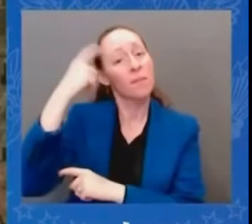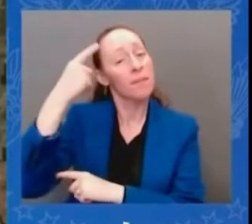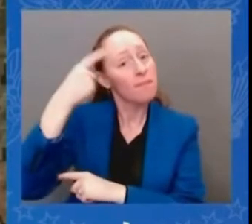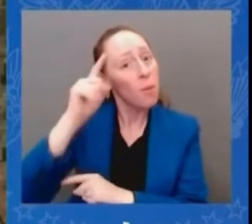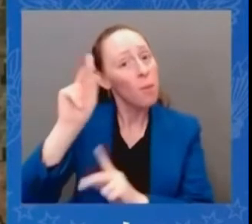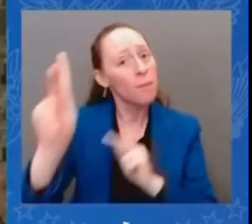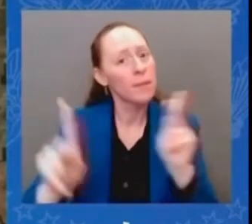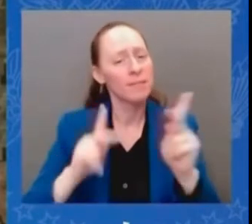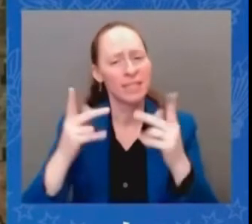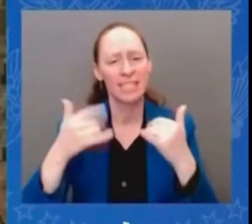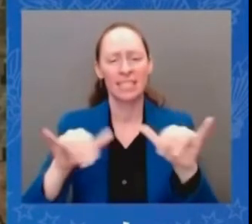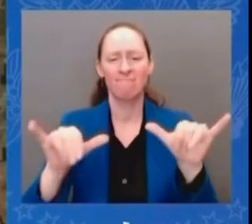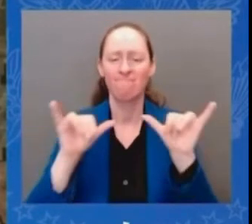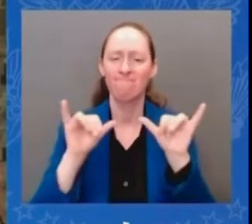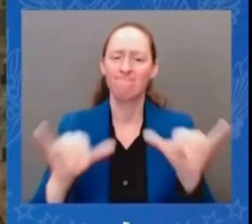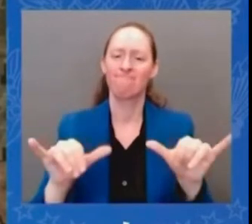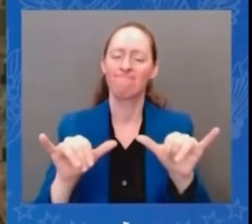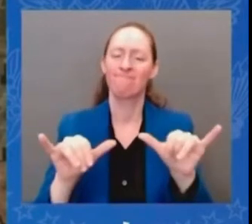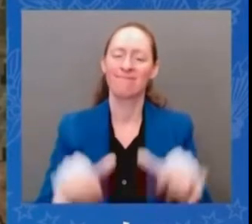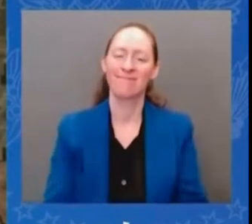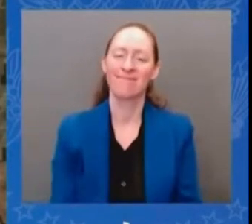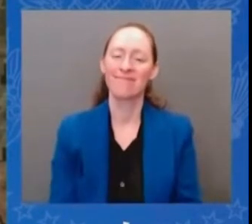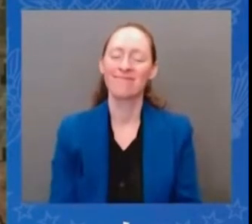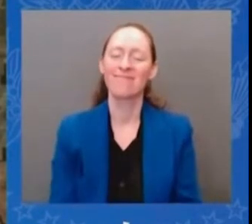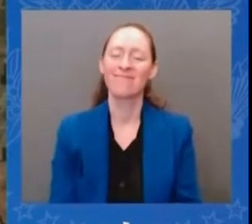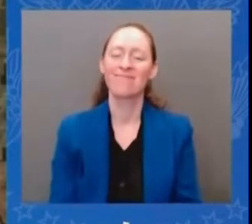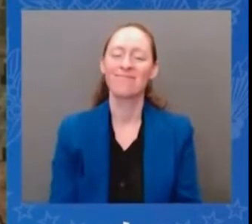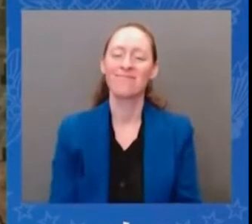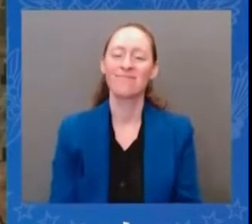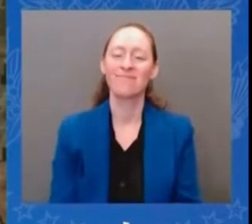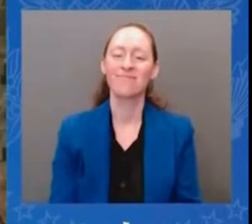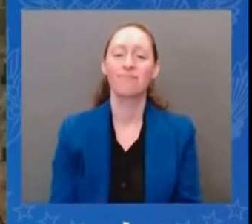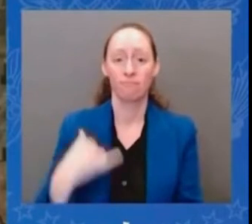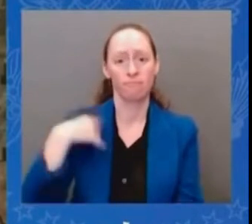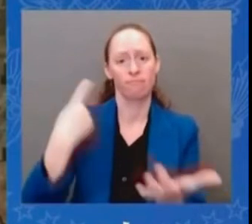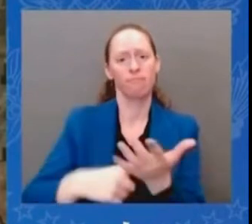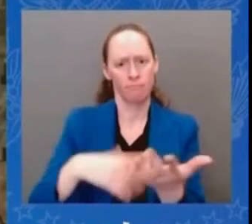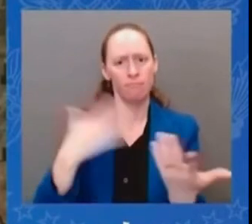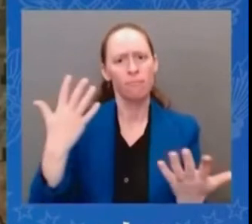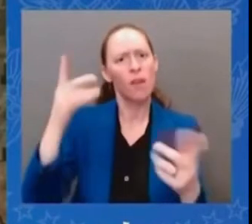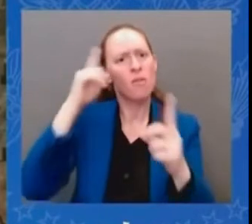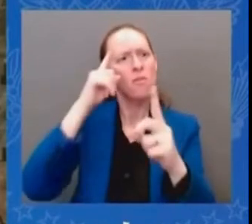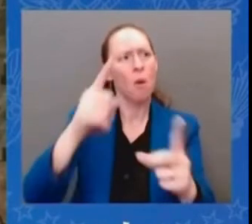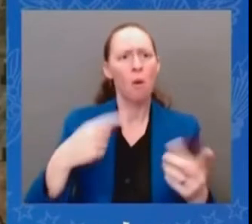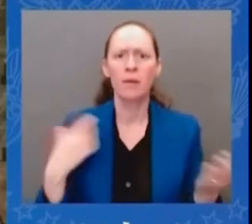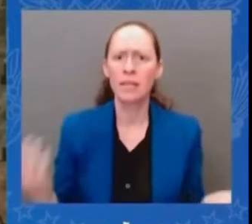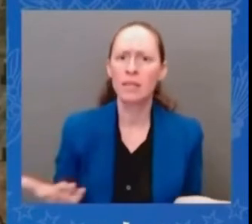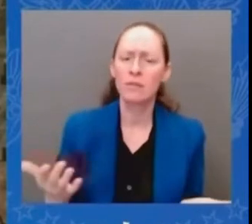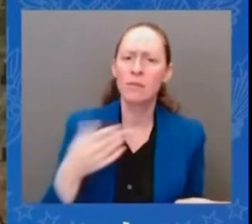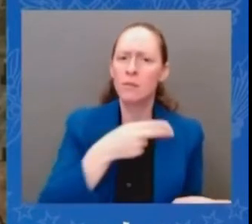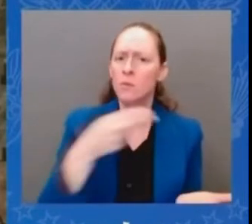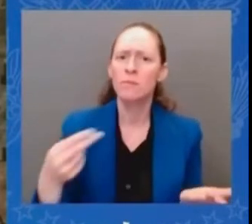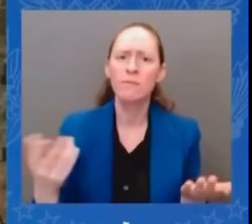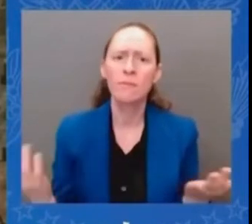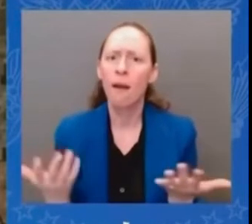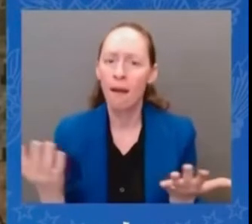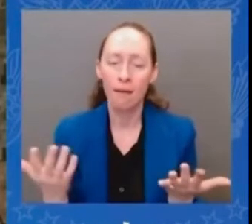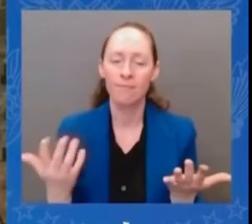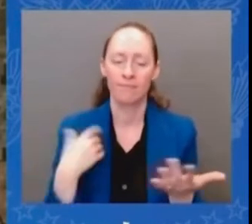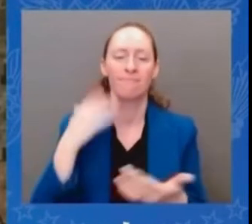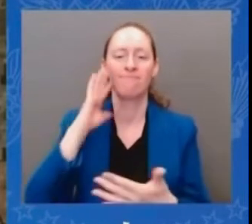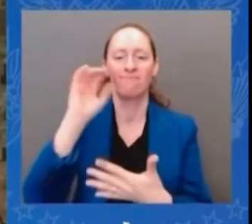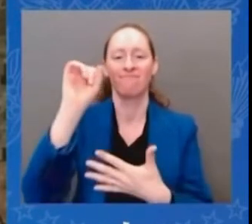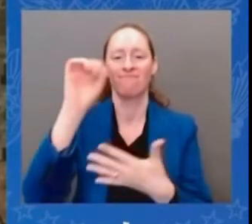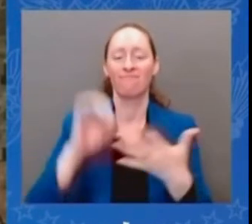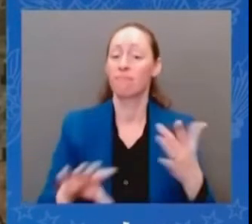of great global challenges from global inflation to the climate crisis to russia's brutal war against ukraine we're bringing